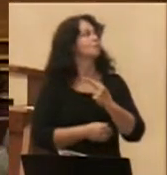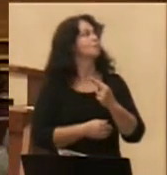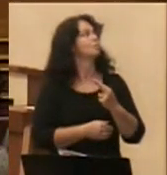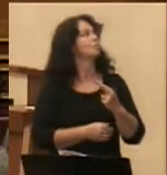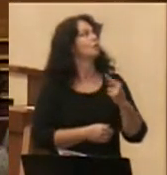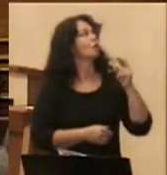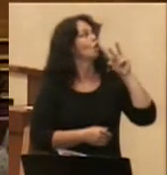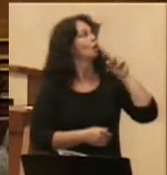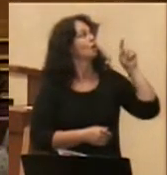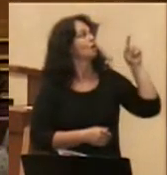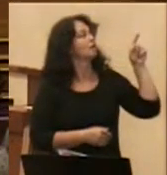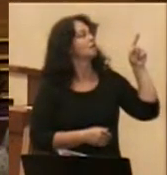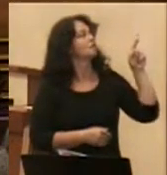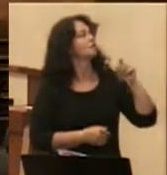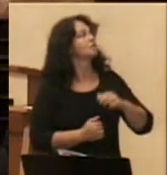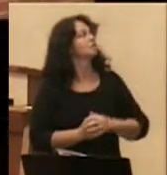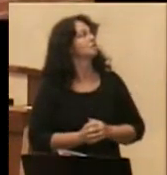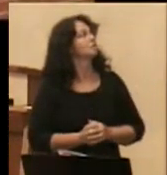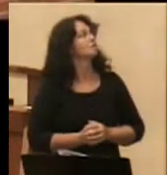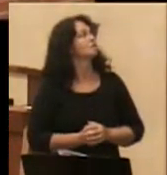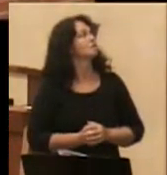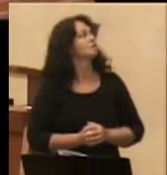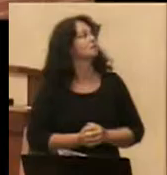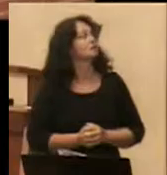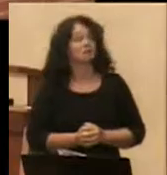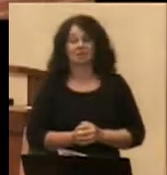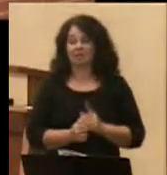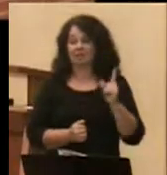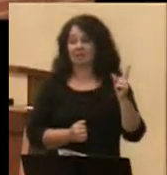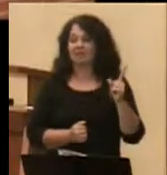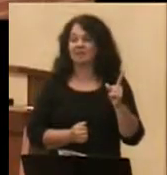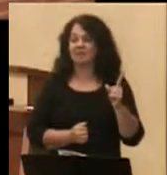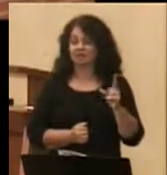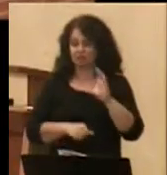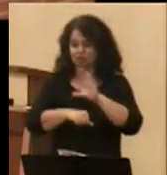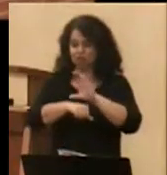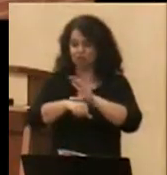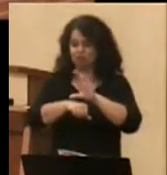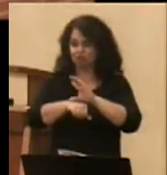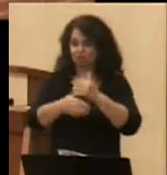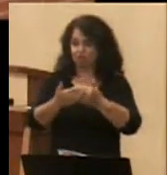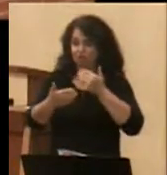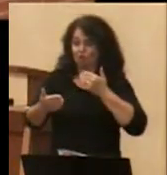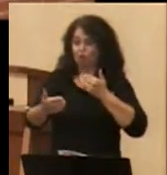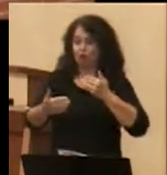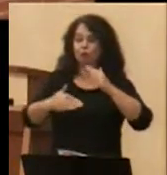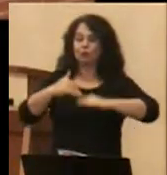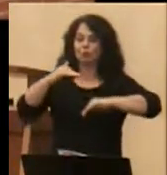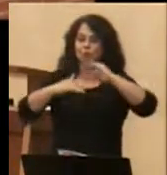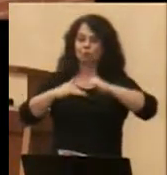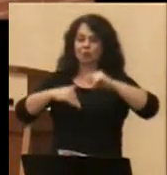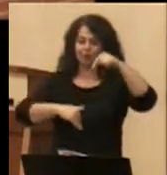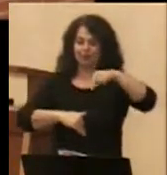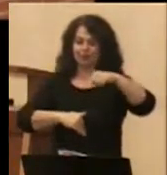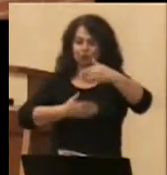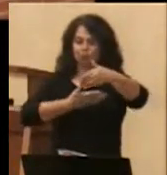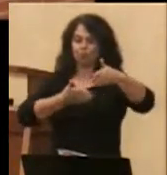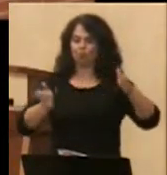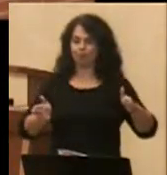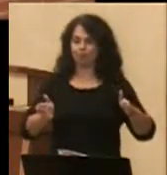Luther's rose would have looked in our former sanctuary on the very north side of this building.